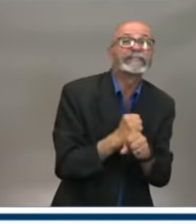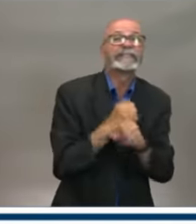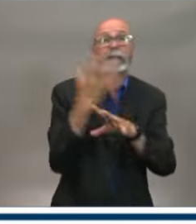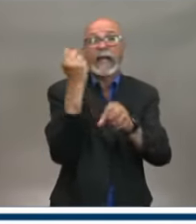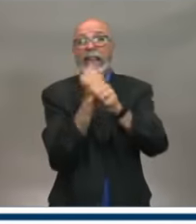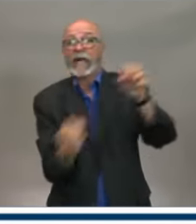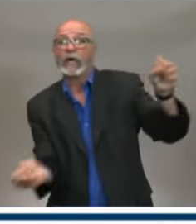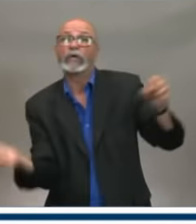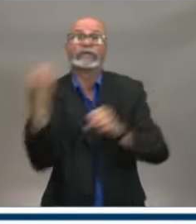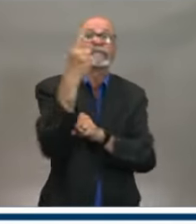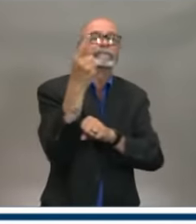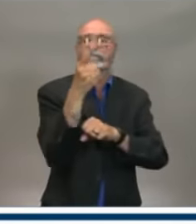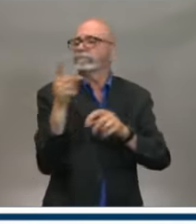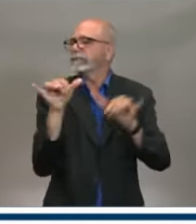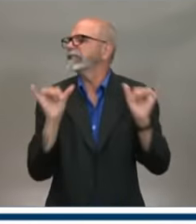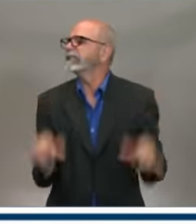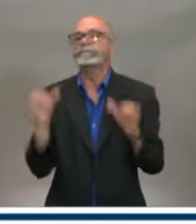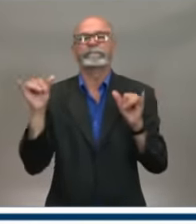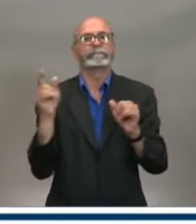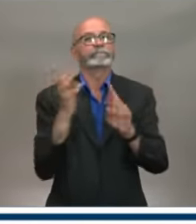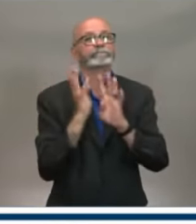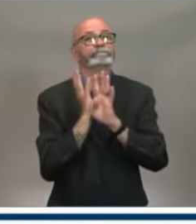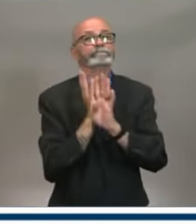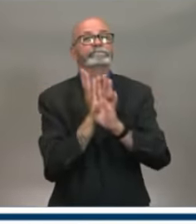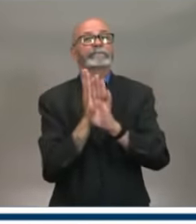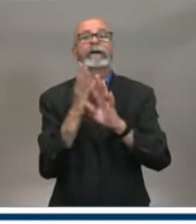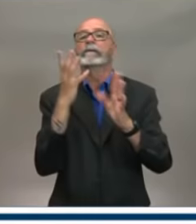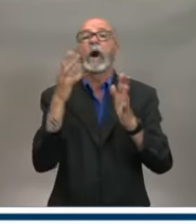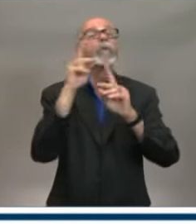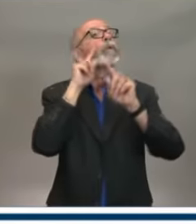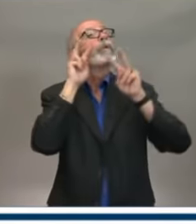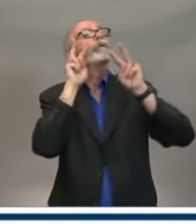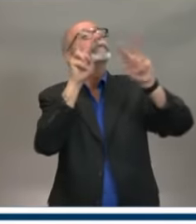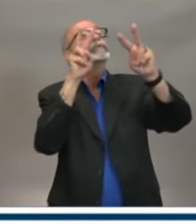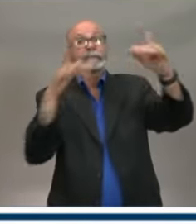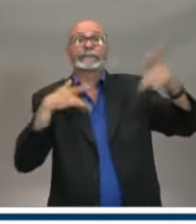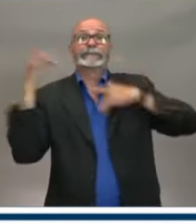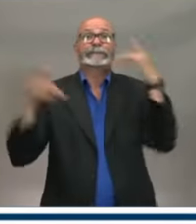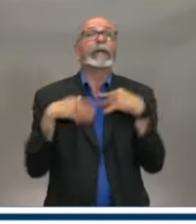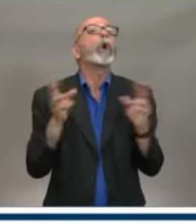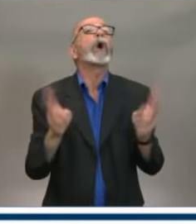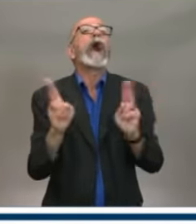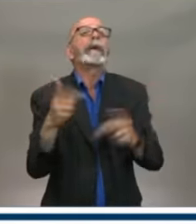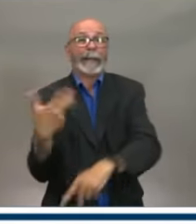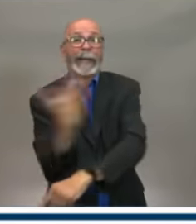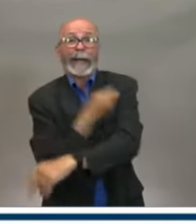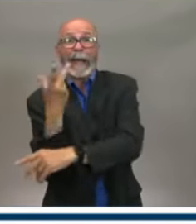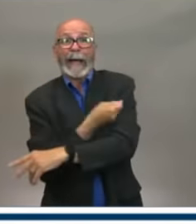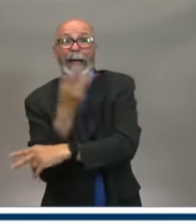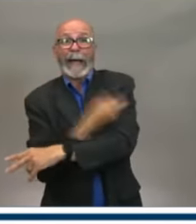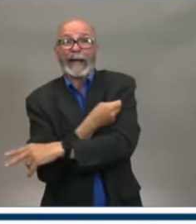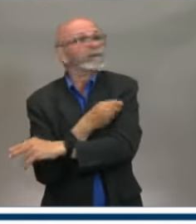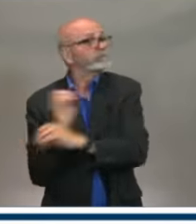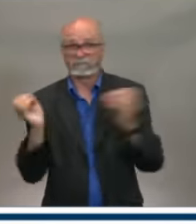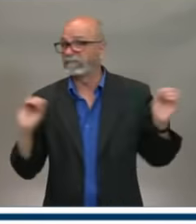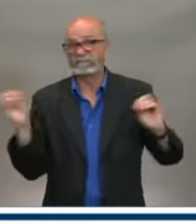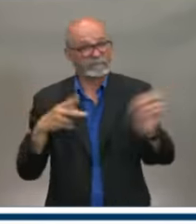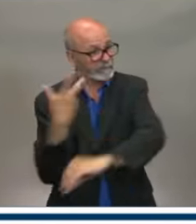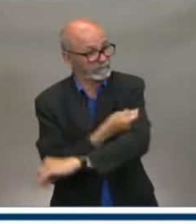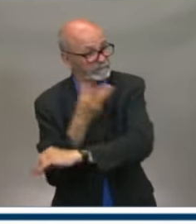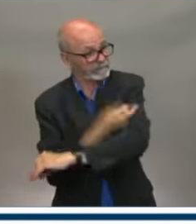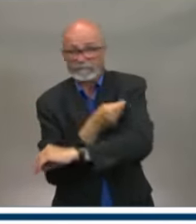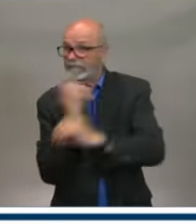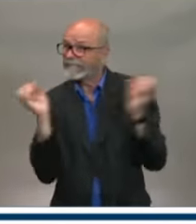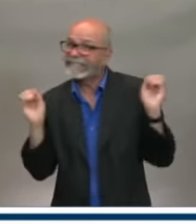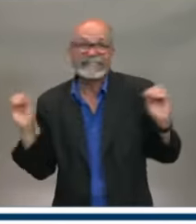want to see a vaccine. If it's not there, we will need to continue to look at parts of our economy around tourism, for example. What are the things